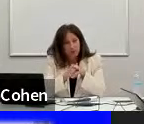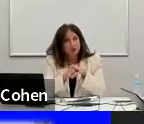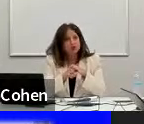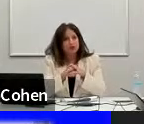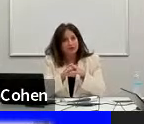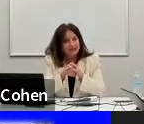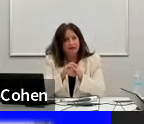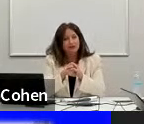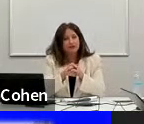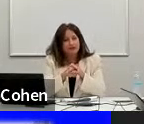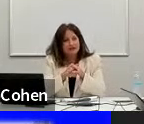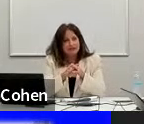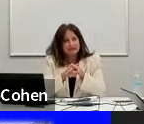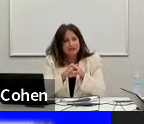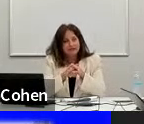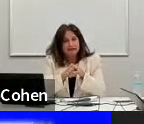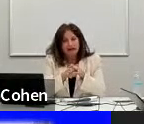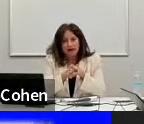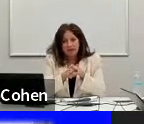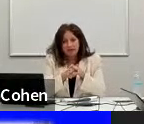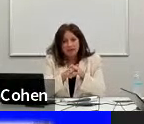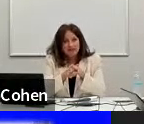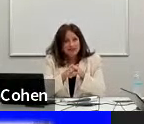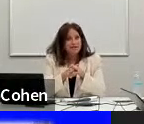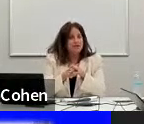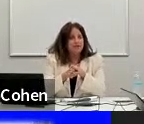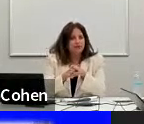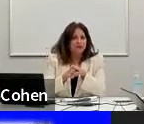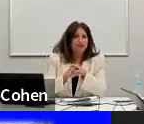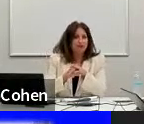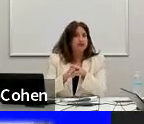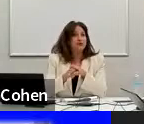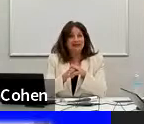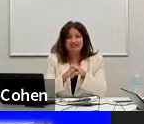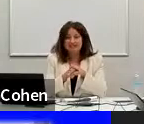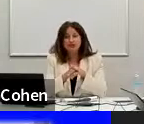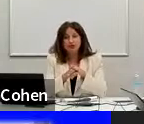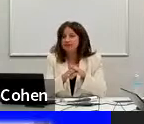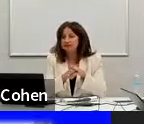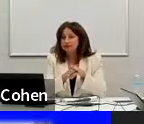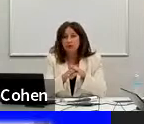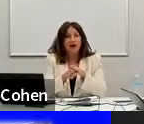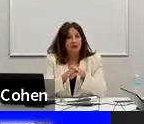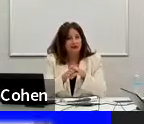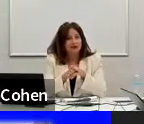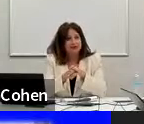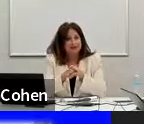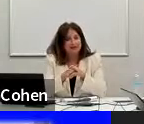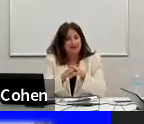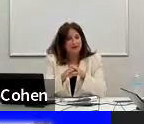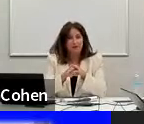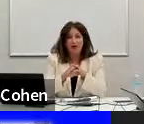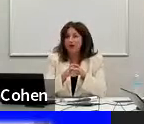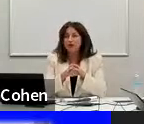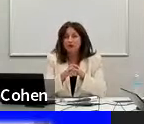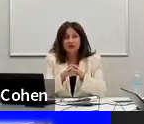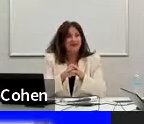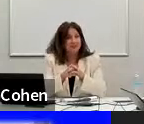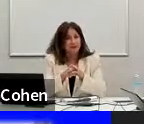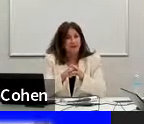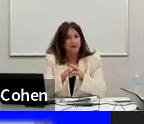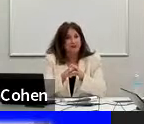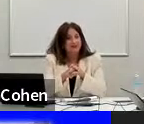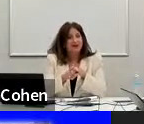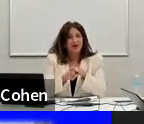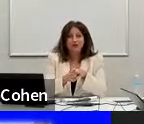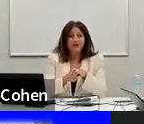emotional intelligence? Um, some people refer to it as the softer qualities. Um, are you